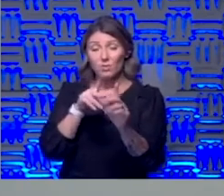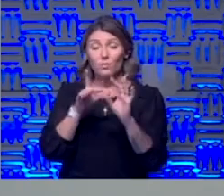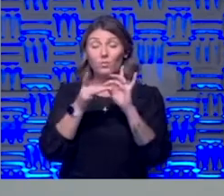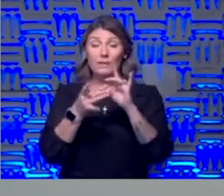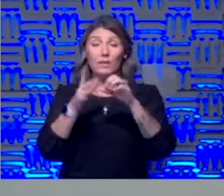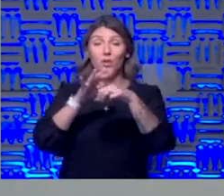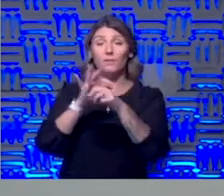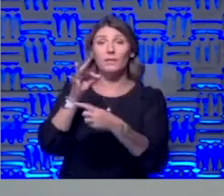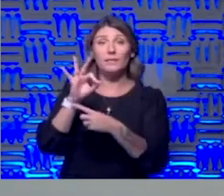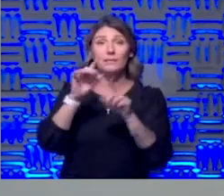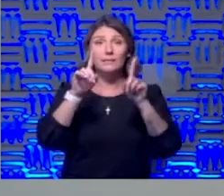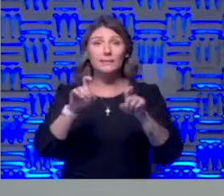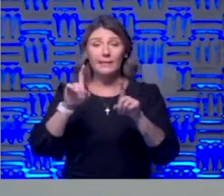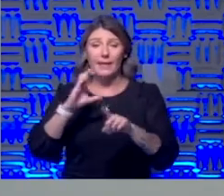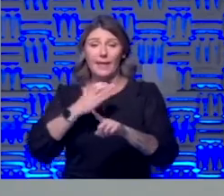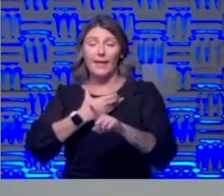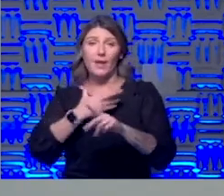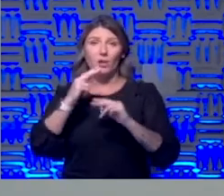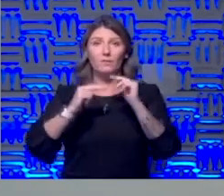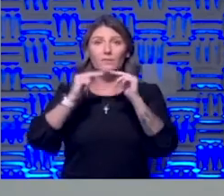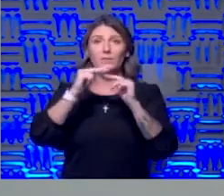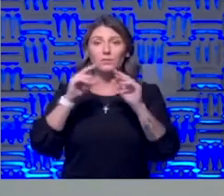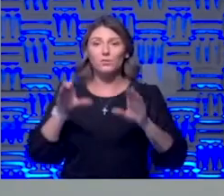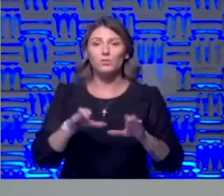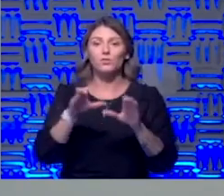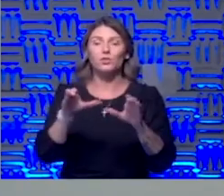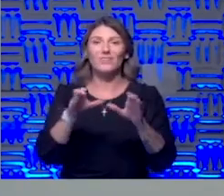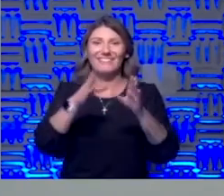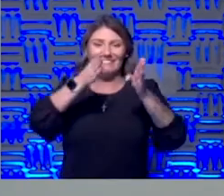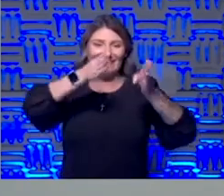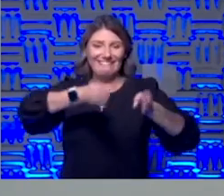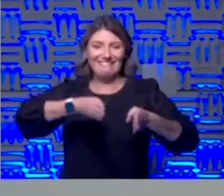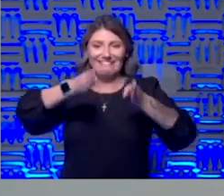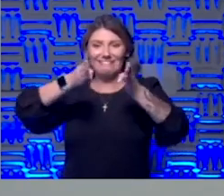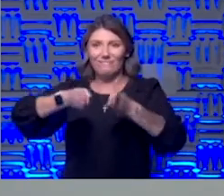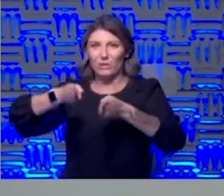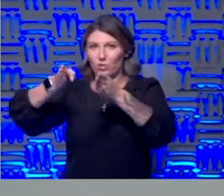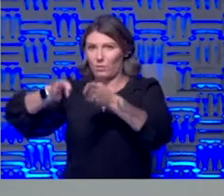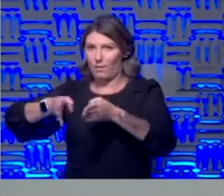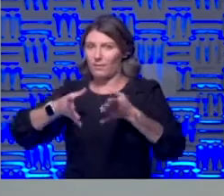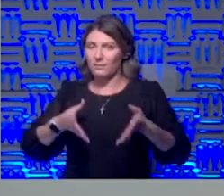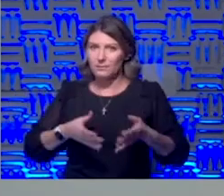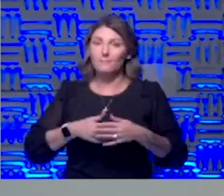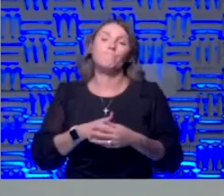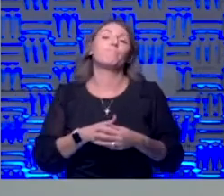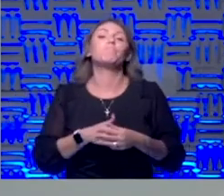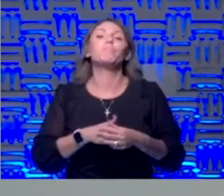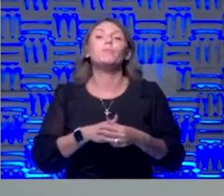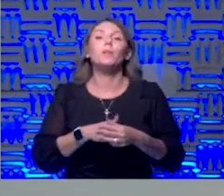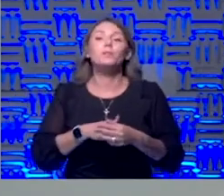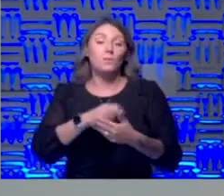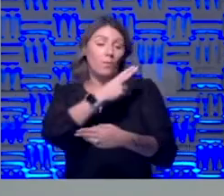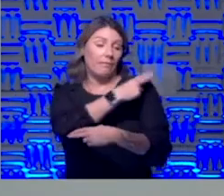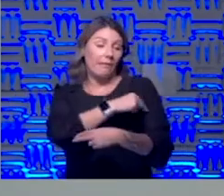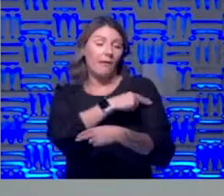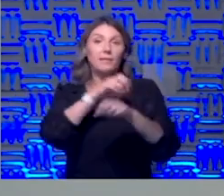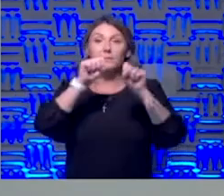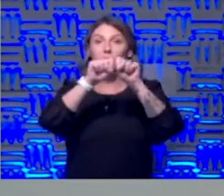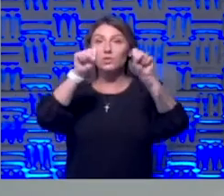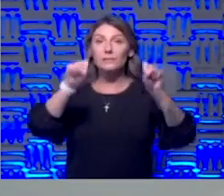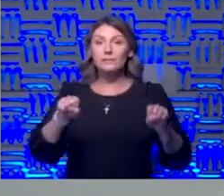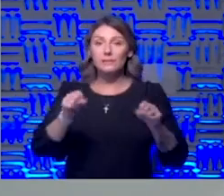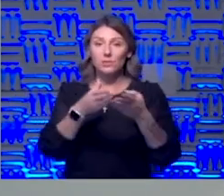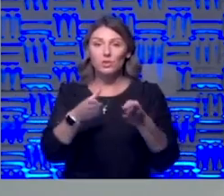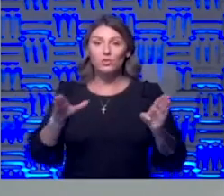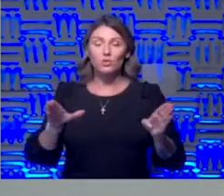testing our facility is doing this on a very individualized basis so as a hospital system generally we do